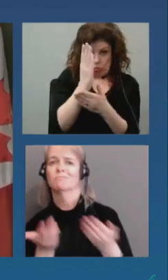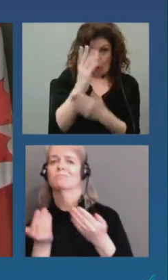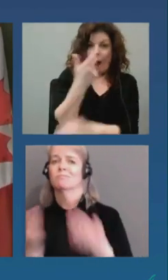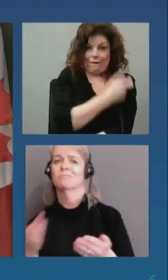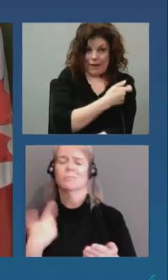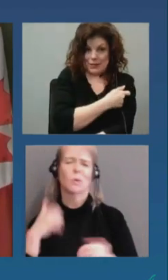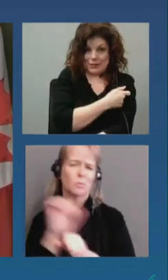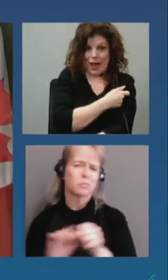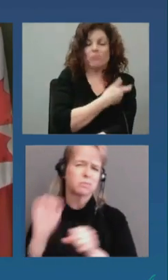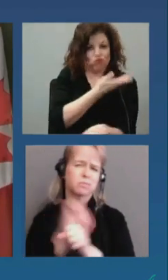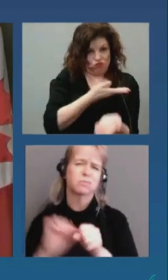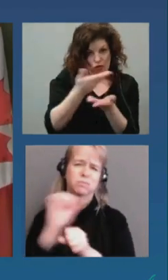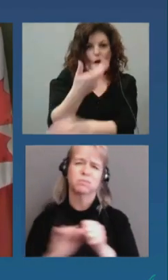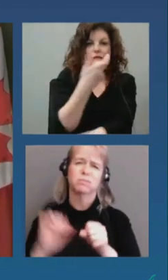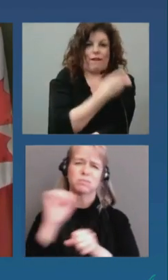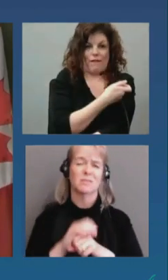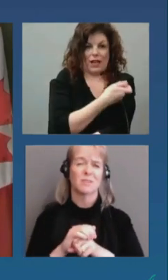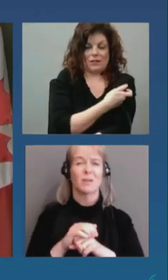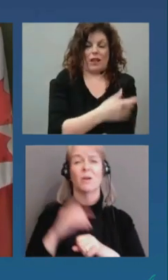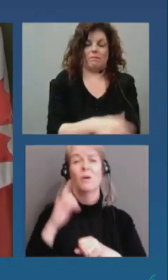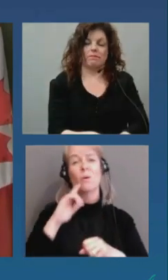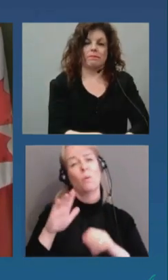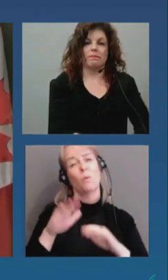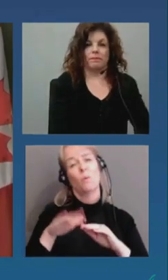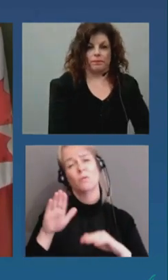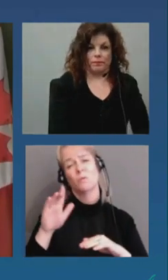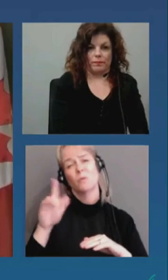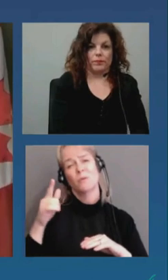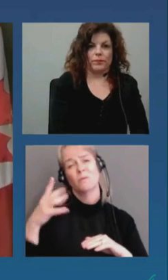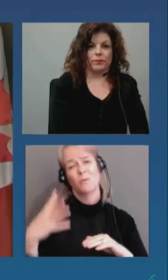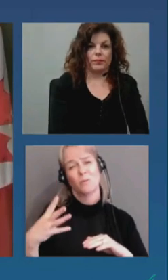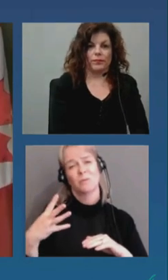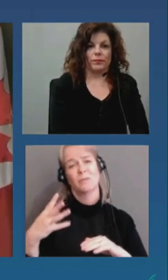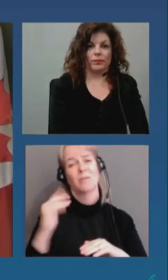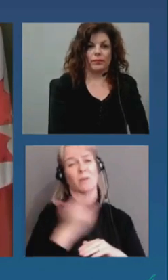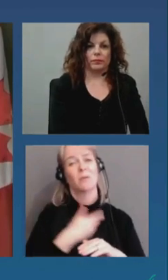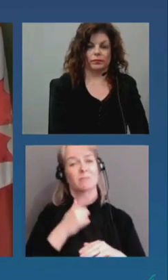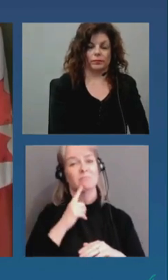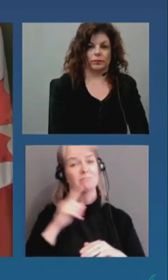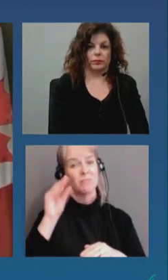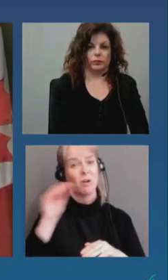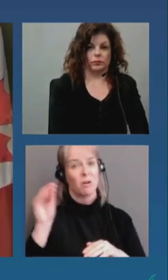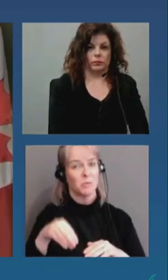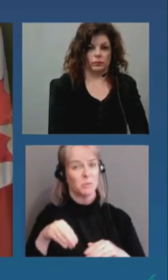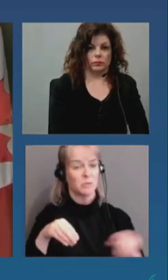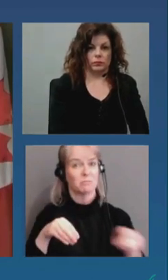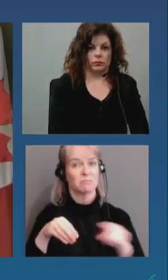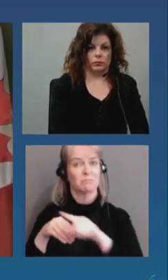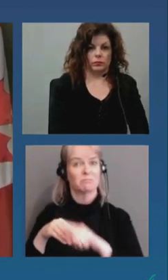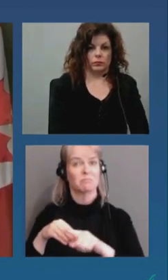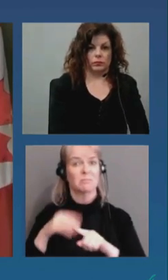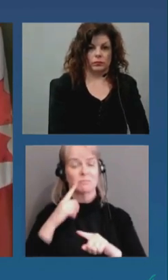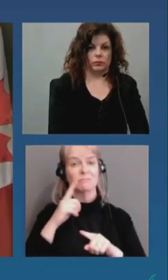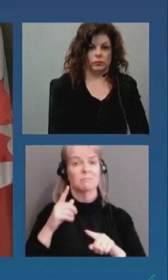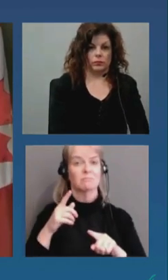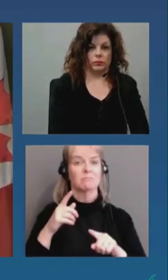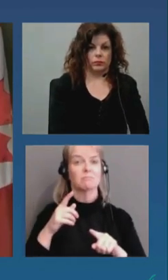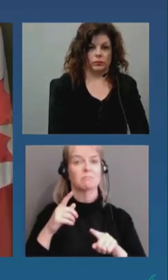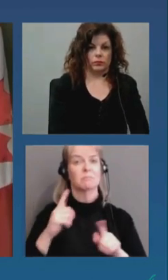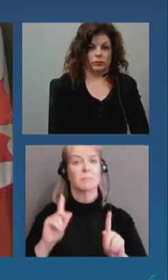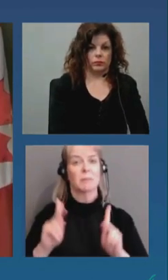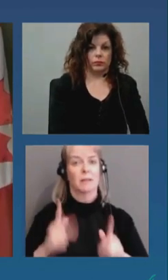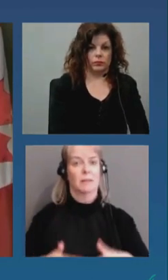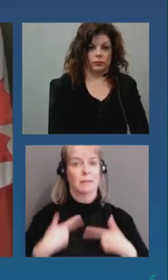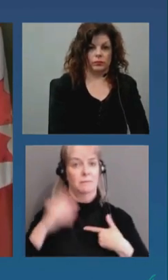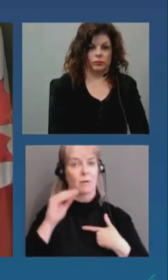in fact more than a quarter of our eligible ottawa residents have received at least one dose despite some delays in vaccine